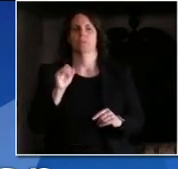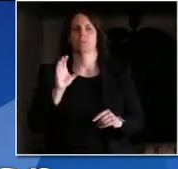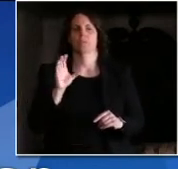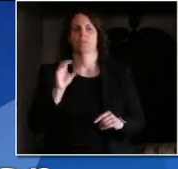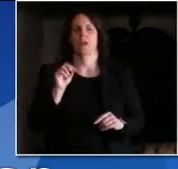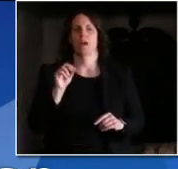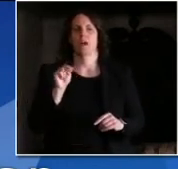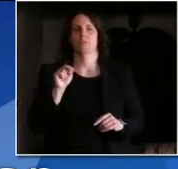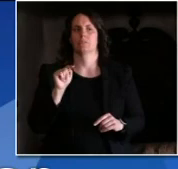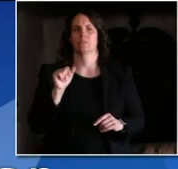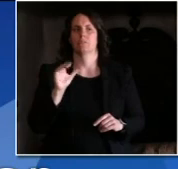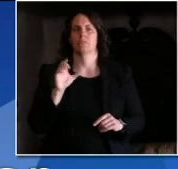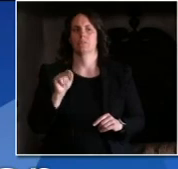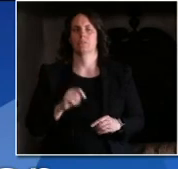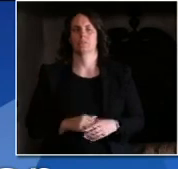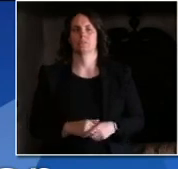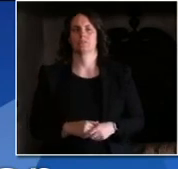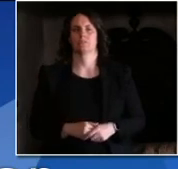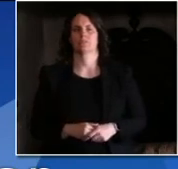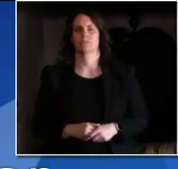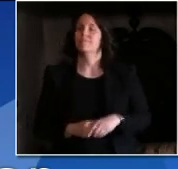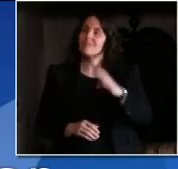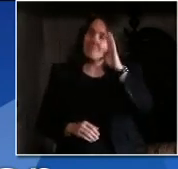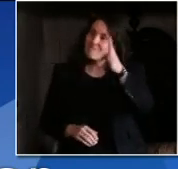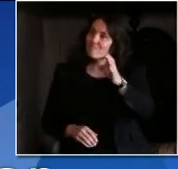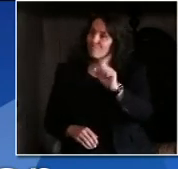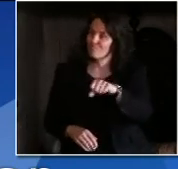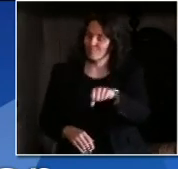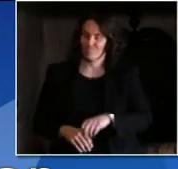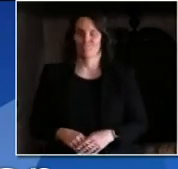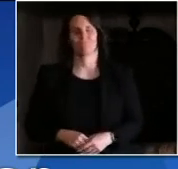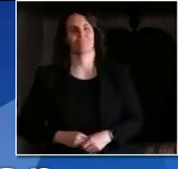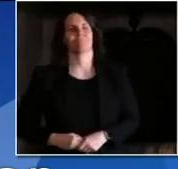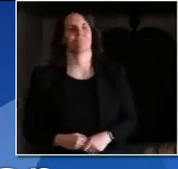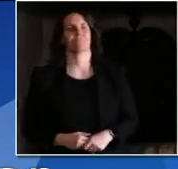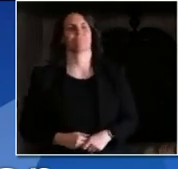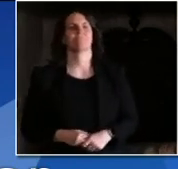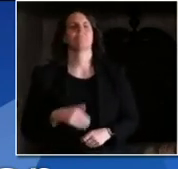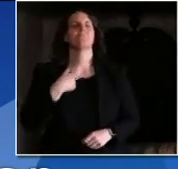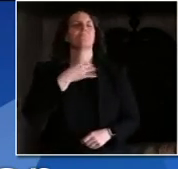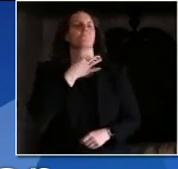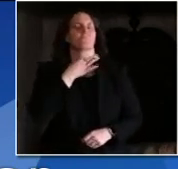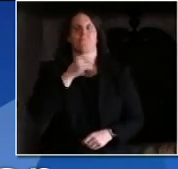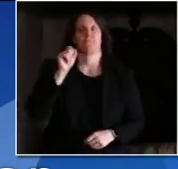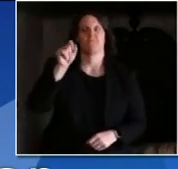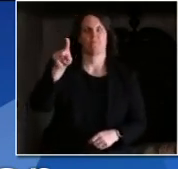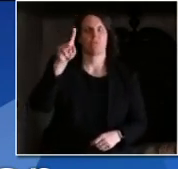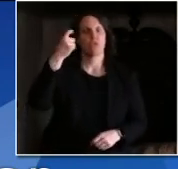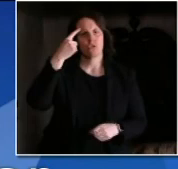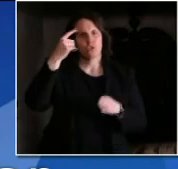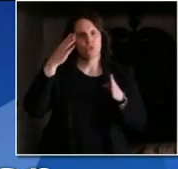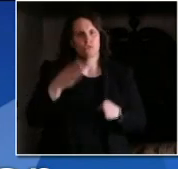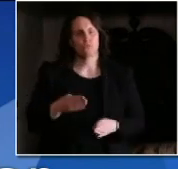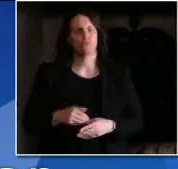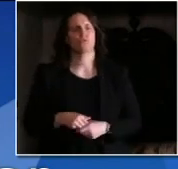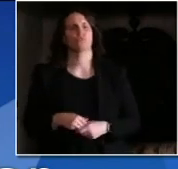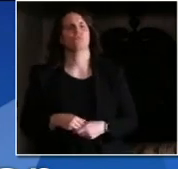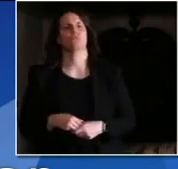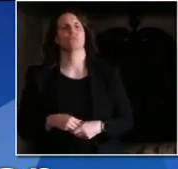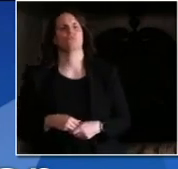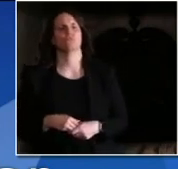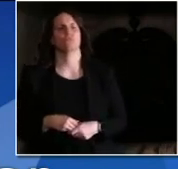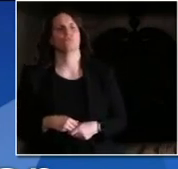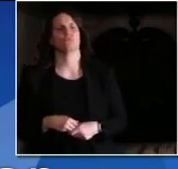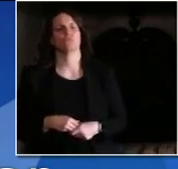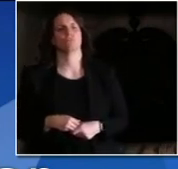Hi there. Hi there. My question is for the governor. We're noticing in this updated